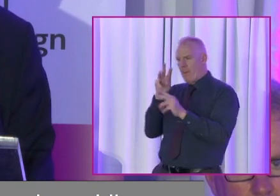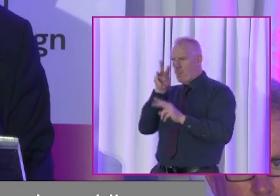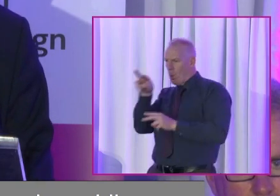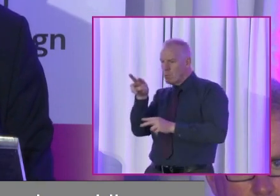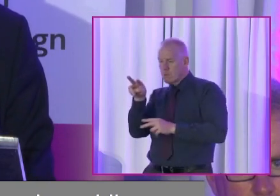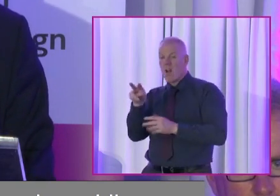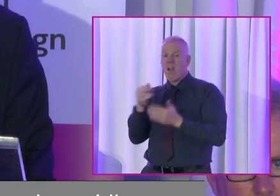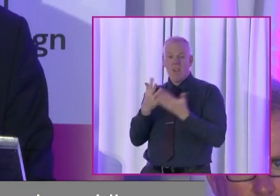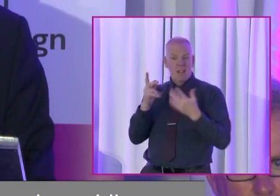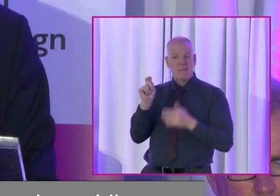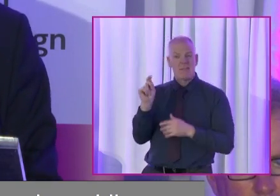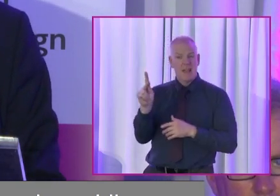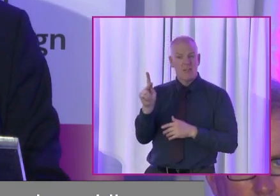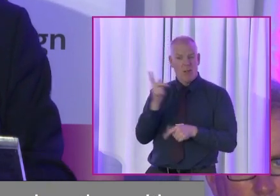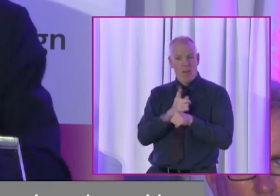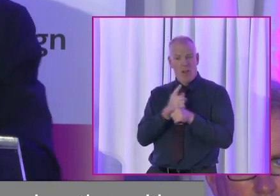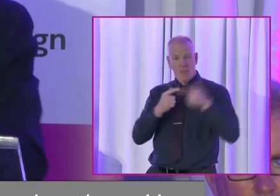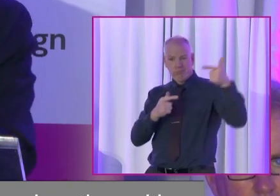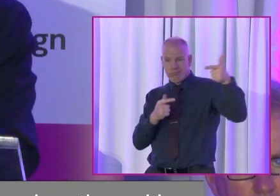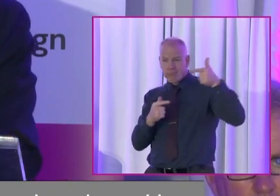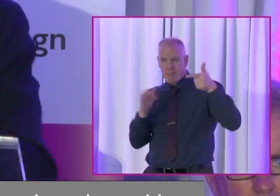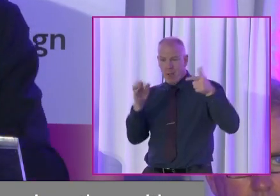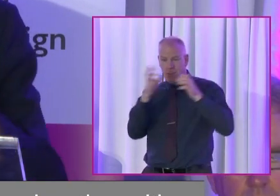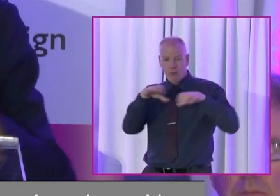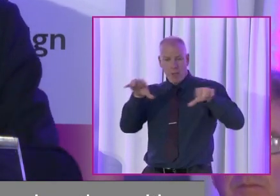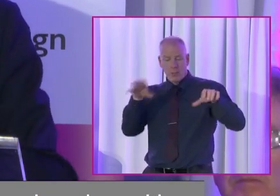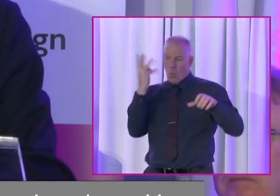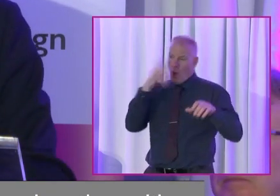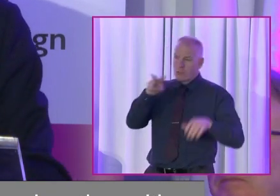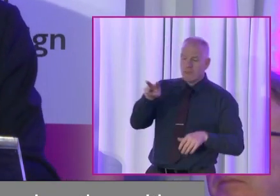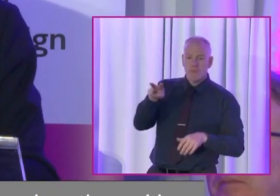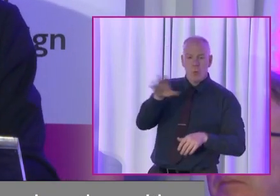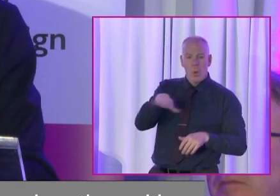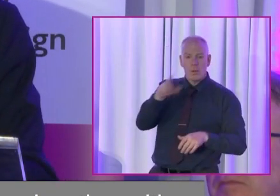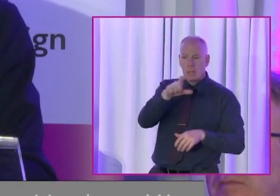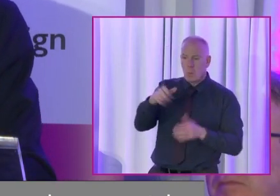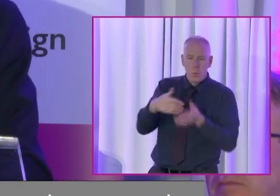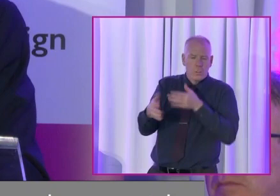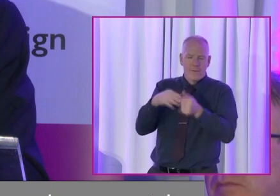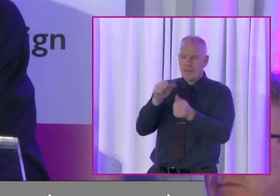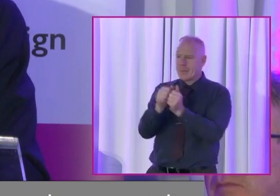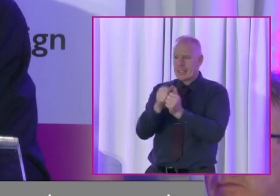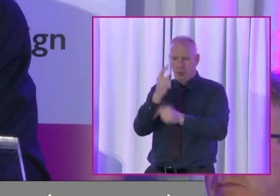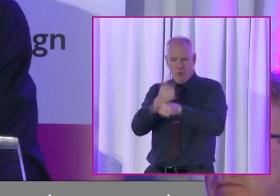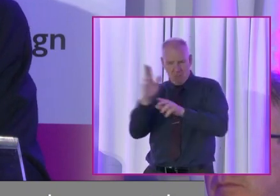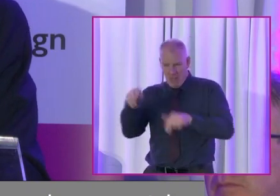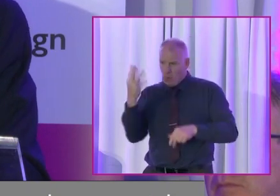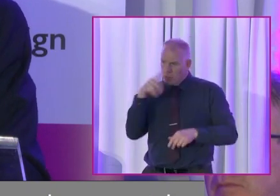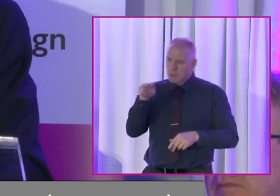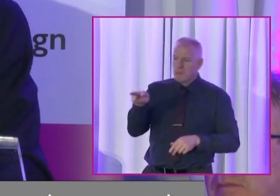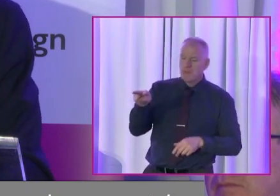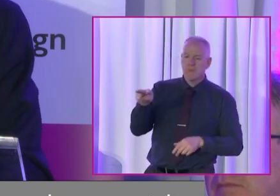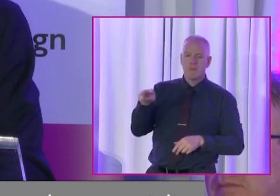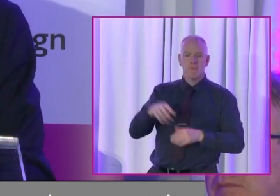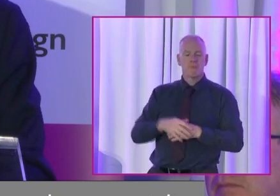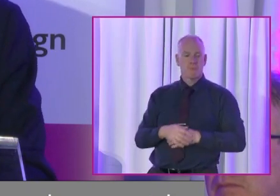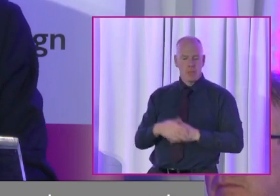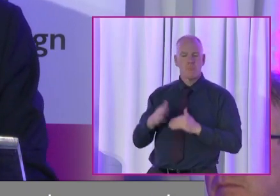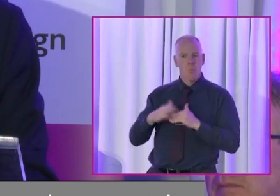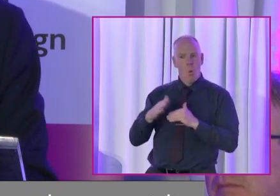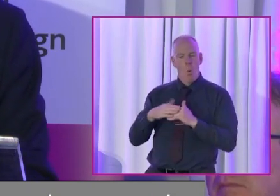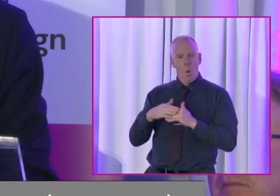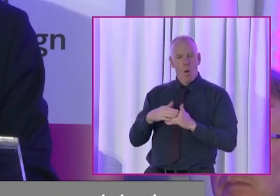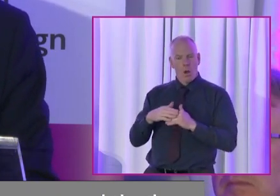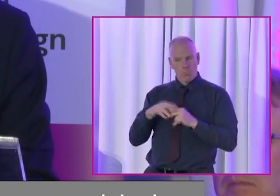televised a lot of it in the Eroctus. And people can watch in on local authority meetings and whatever. So, and that's becoming more